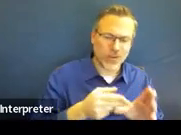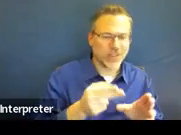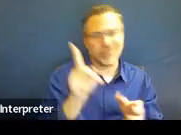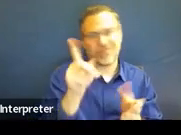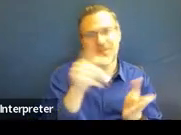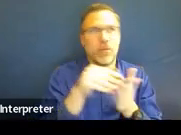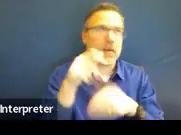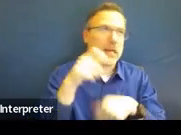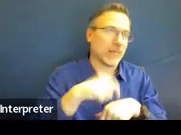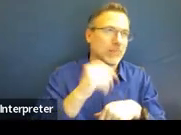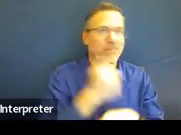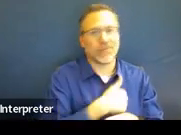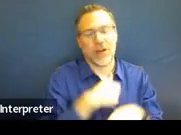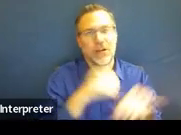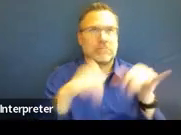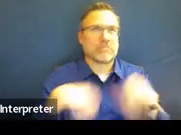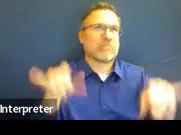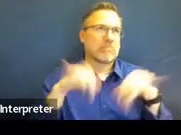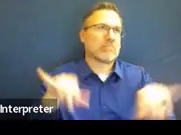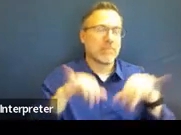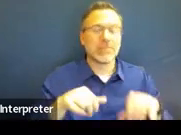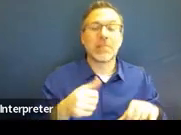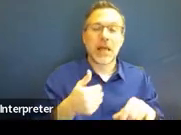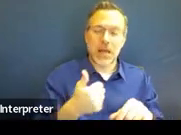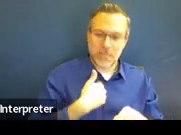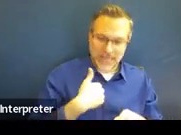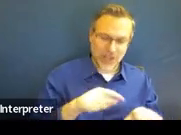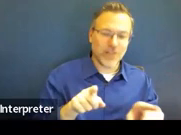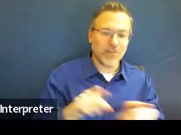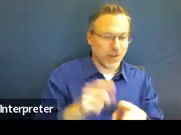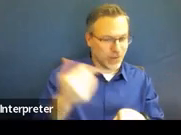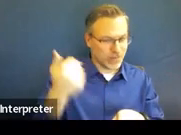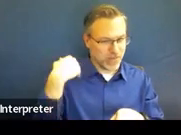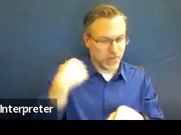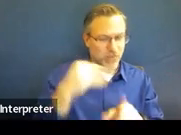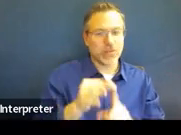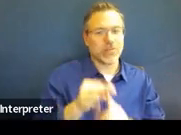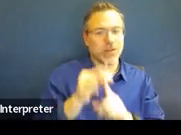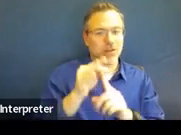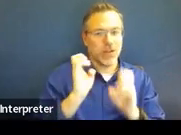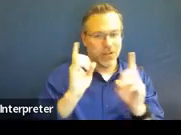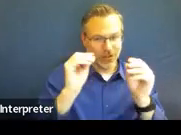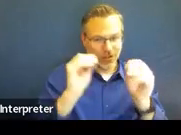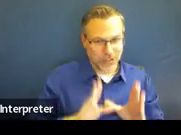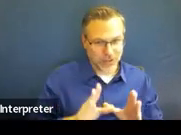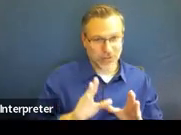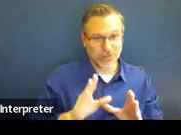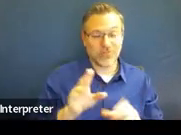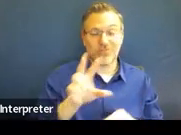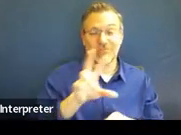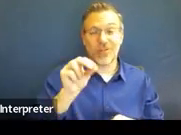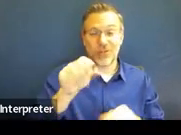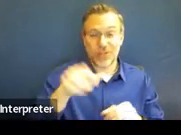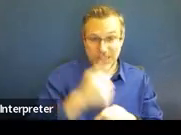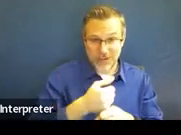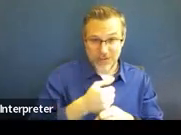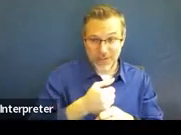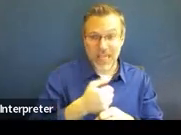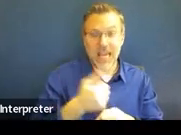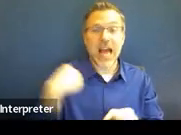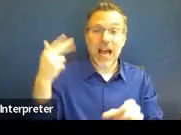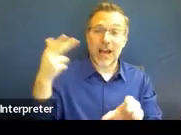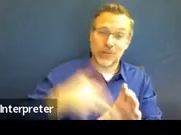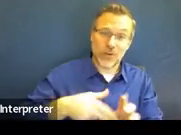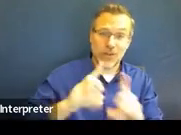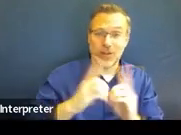introductions every single time. But yes, I was a special ed teacher as well for 30 years before I joined the department about five years ago.